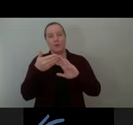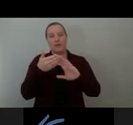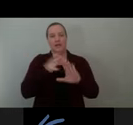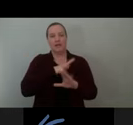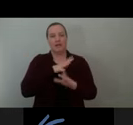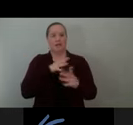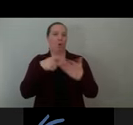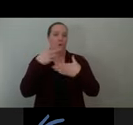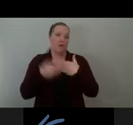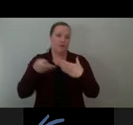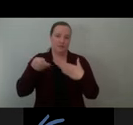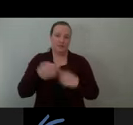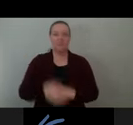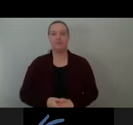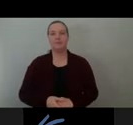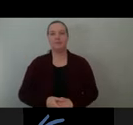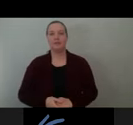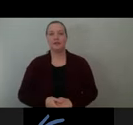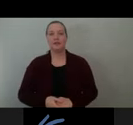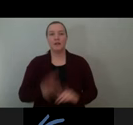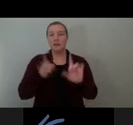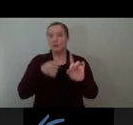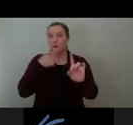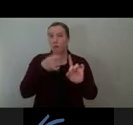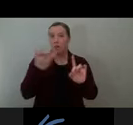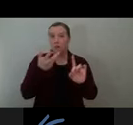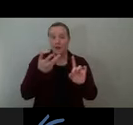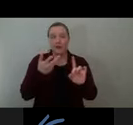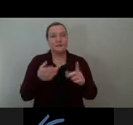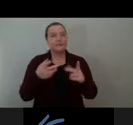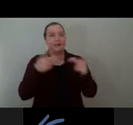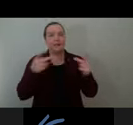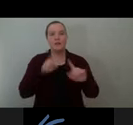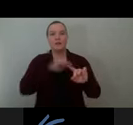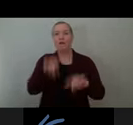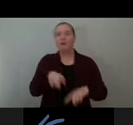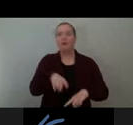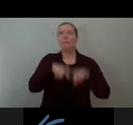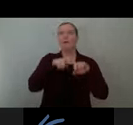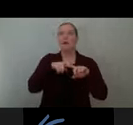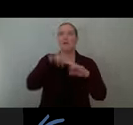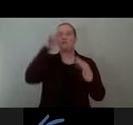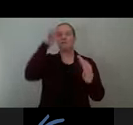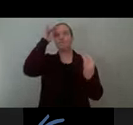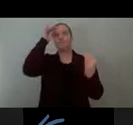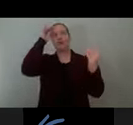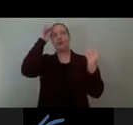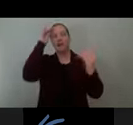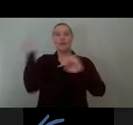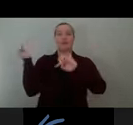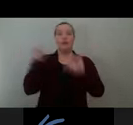And the intention is that it's a place to pause, it's a sheltered space within this particular environment, and a place to learn and participate